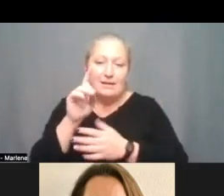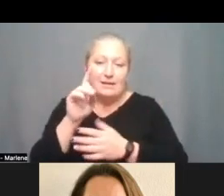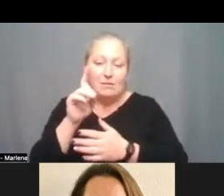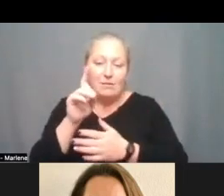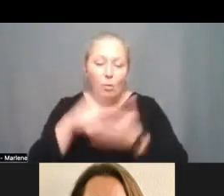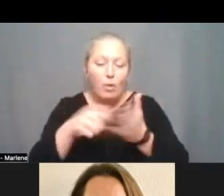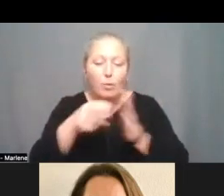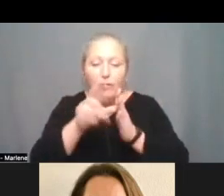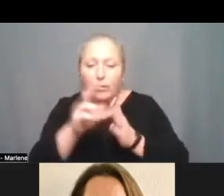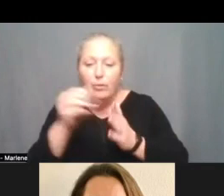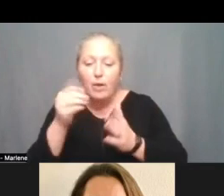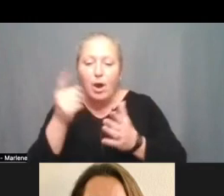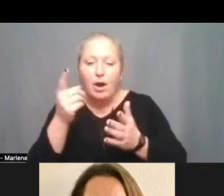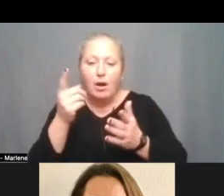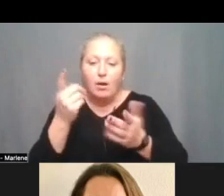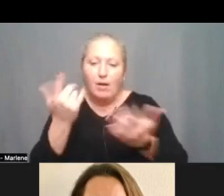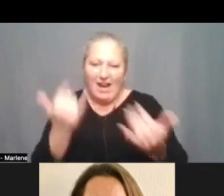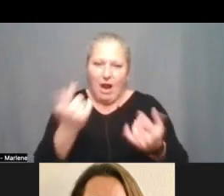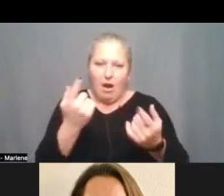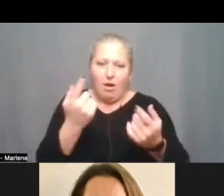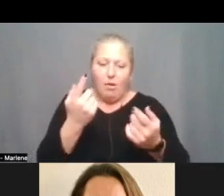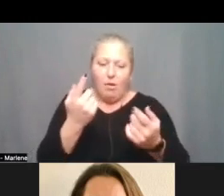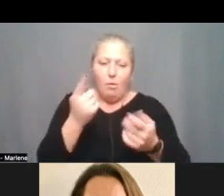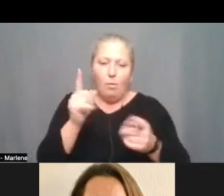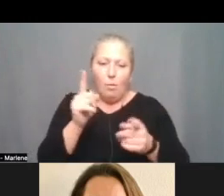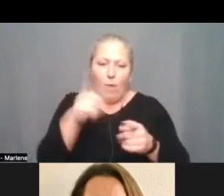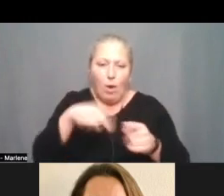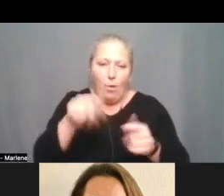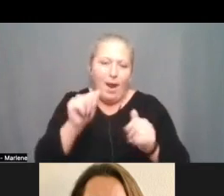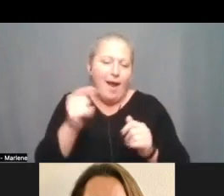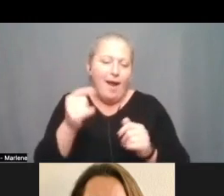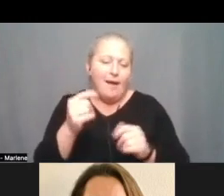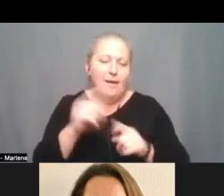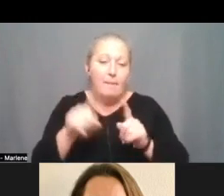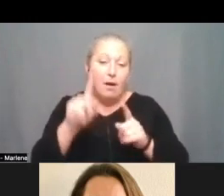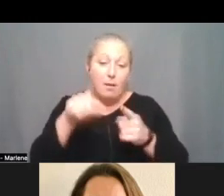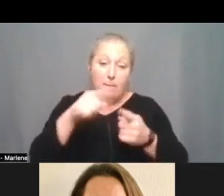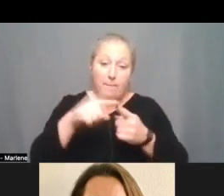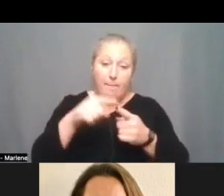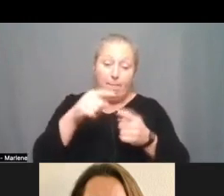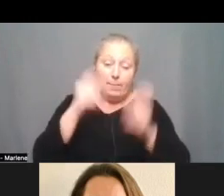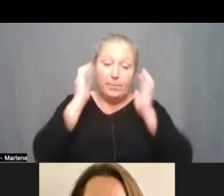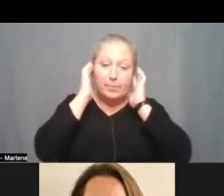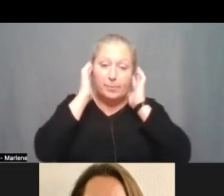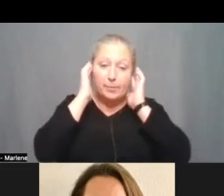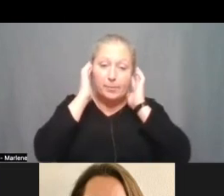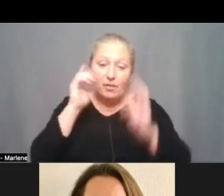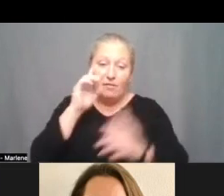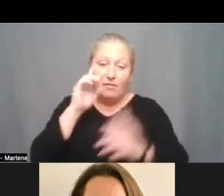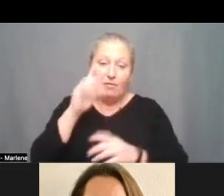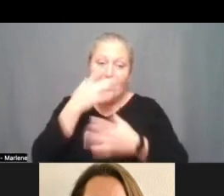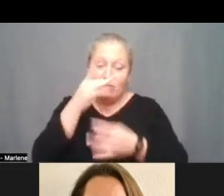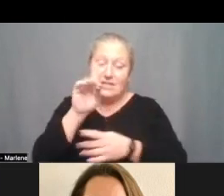at at this point in time um in regards to what um i would definitely second sort of the data dashboard that trustee proctor